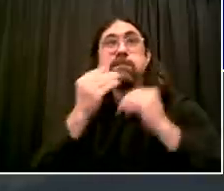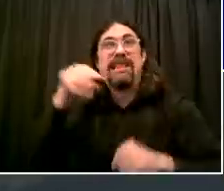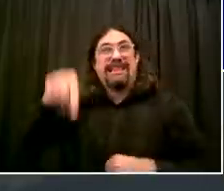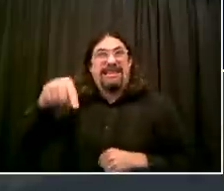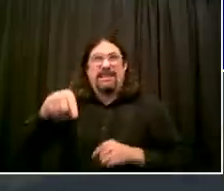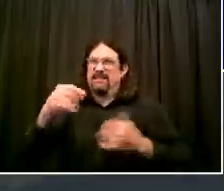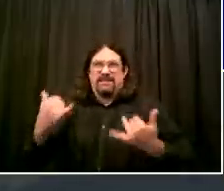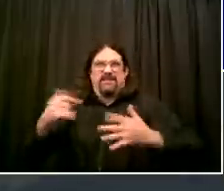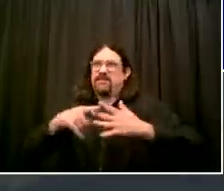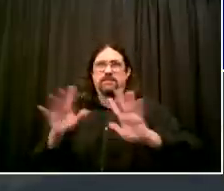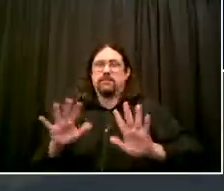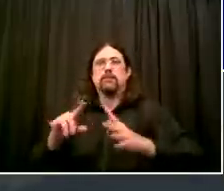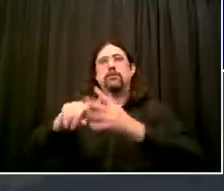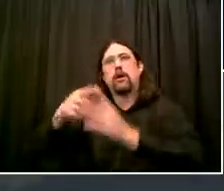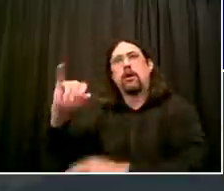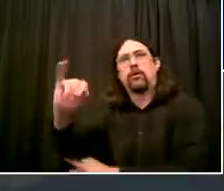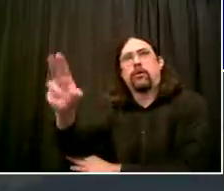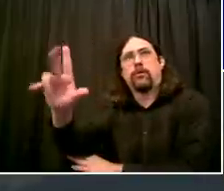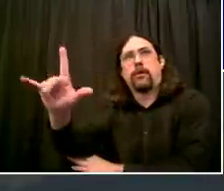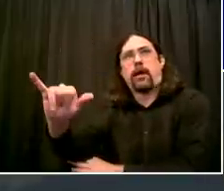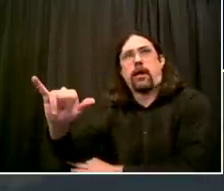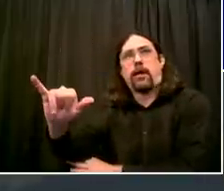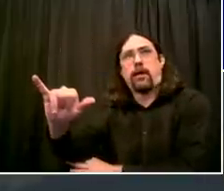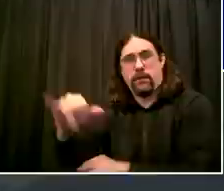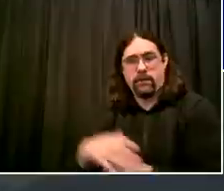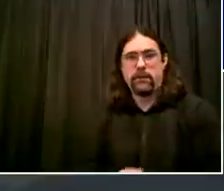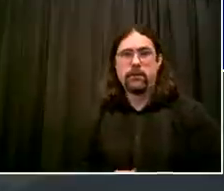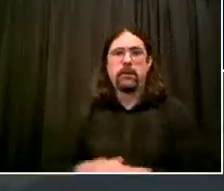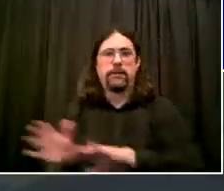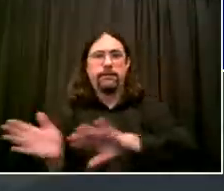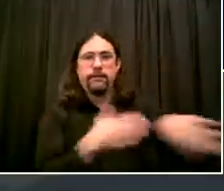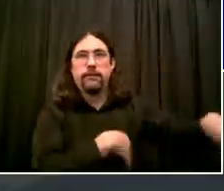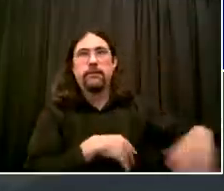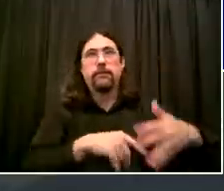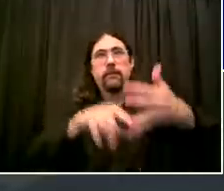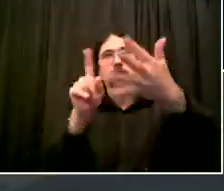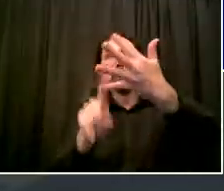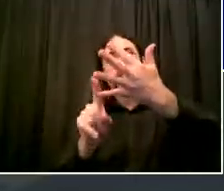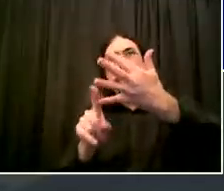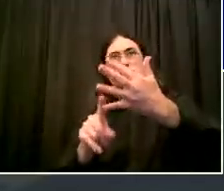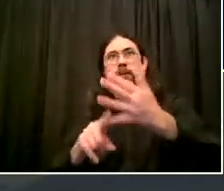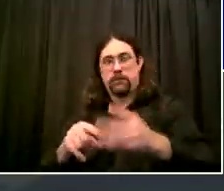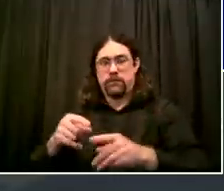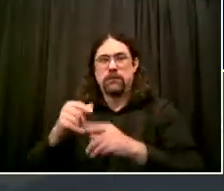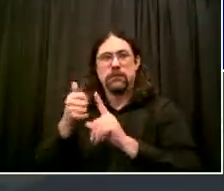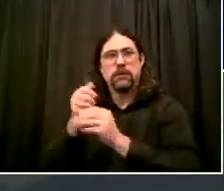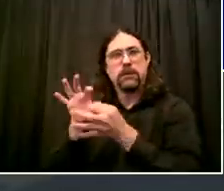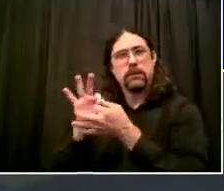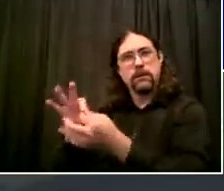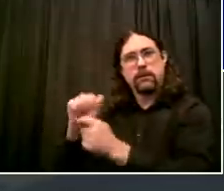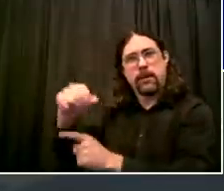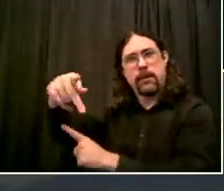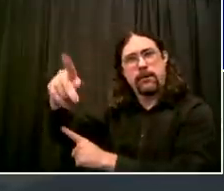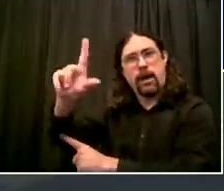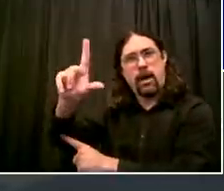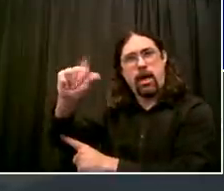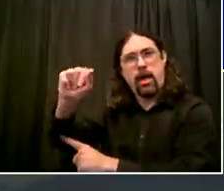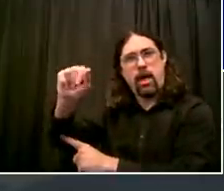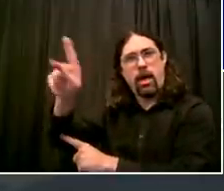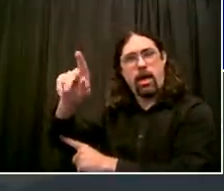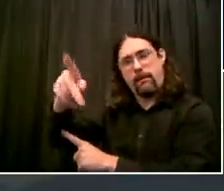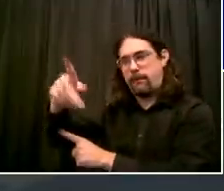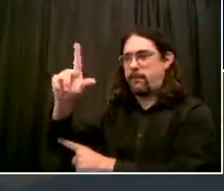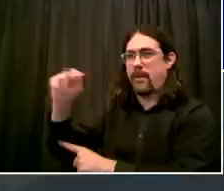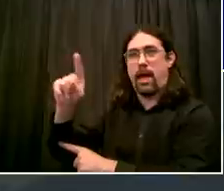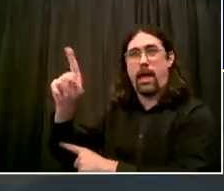and wants to make it work, they can reach out to the Department of Transportation and apply and we'll move on that application quickly. And they can do it